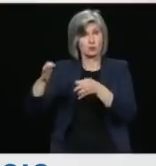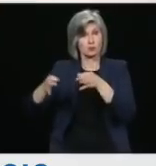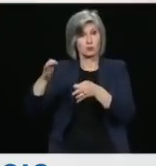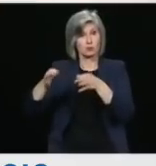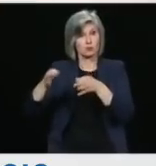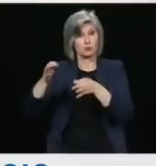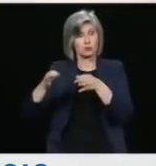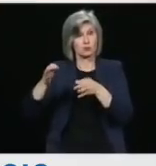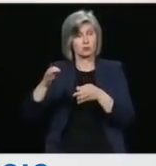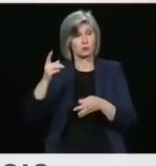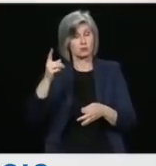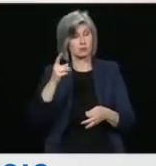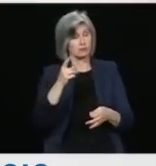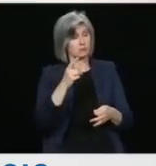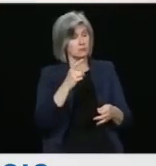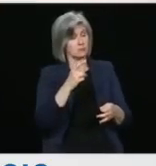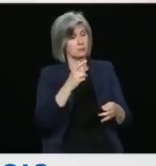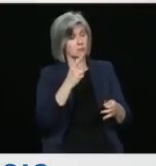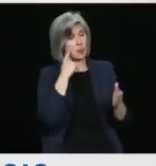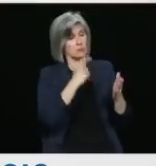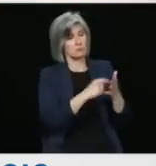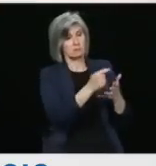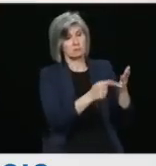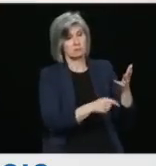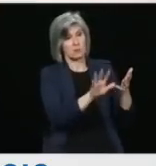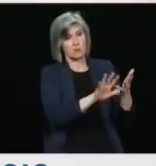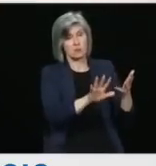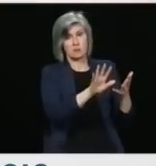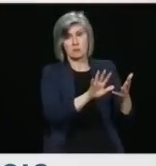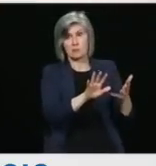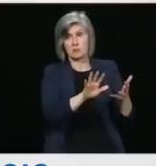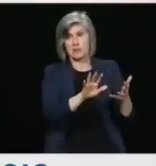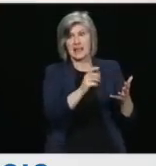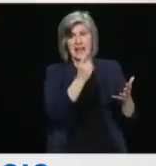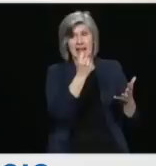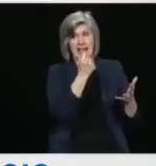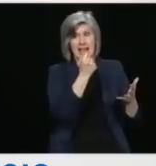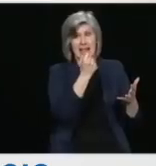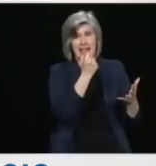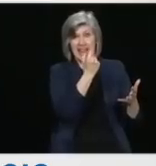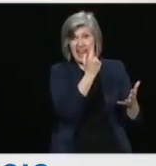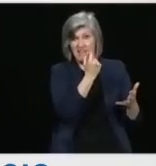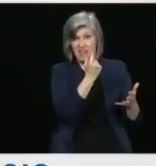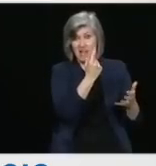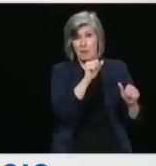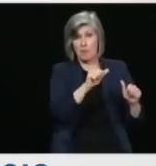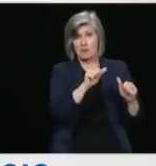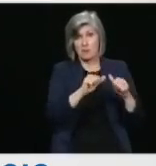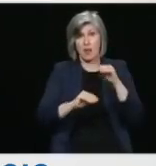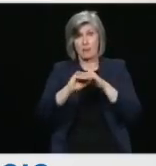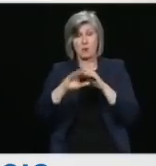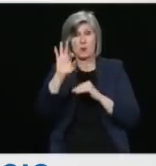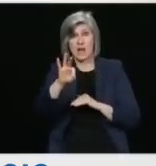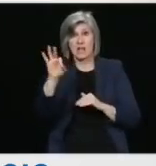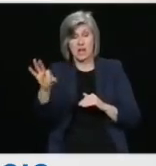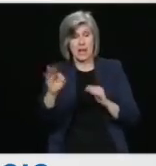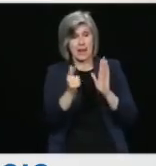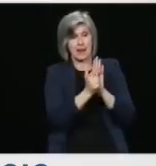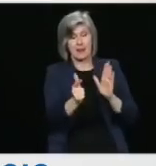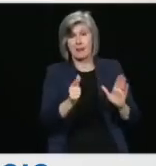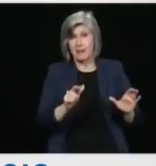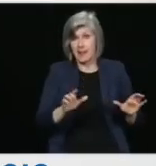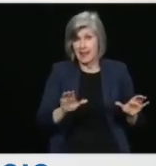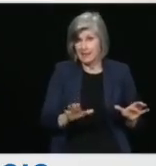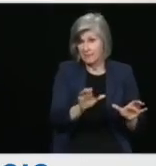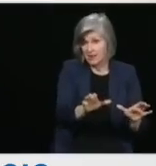activities and to expose your own intelligence officers to risk of prosecution, do you expect to